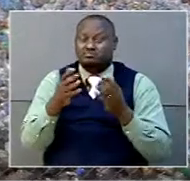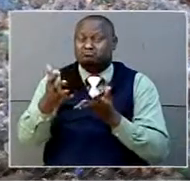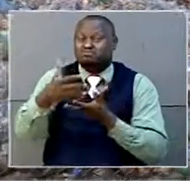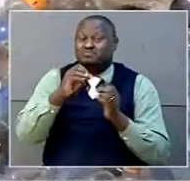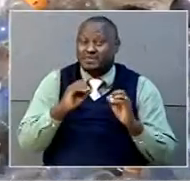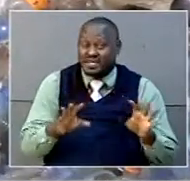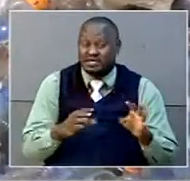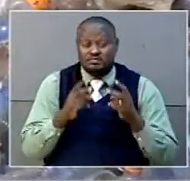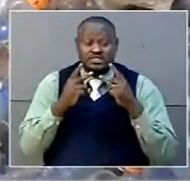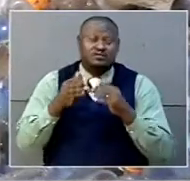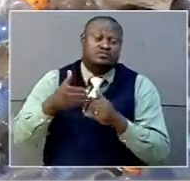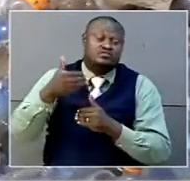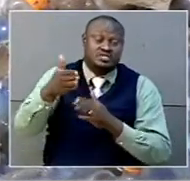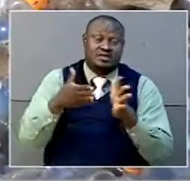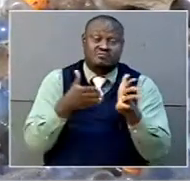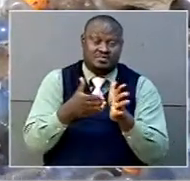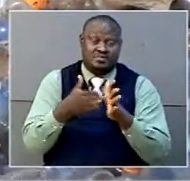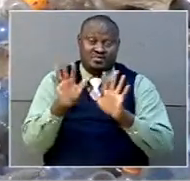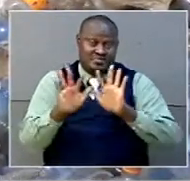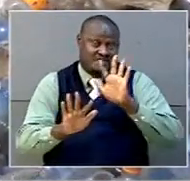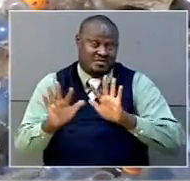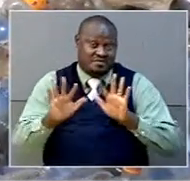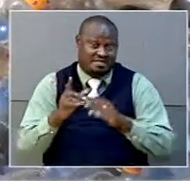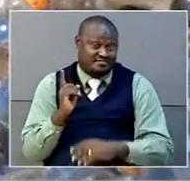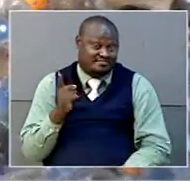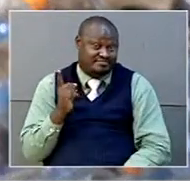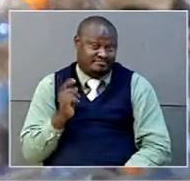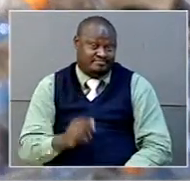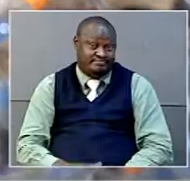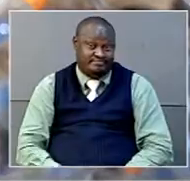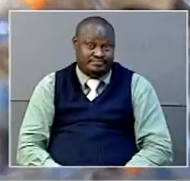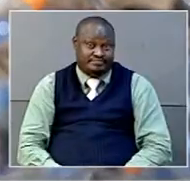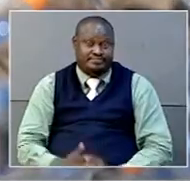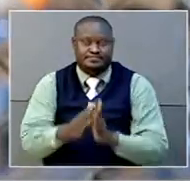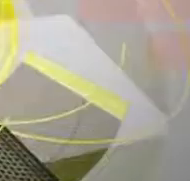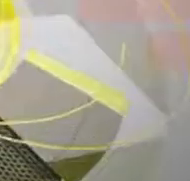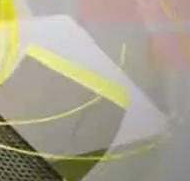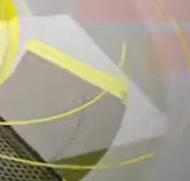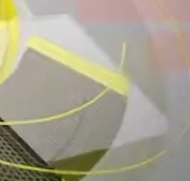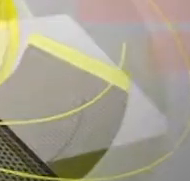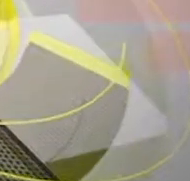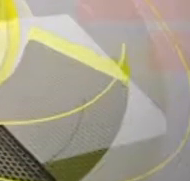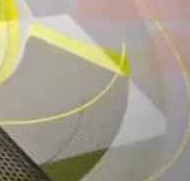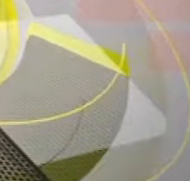the impact this will have on the environment is grave. Samuel Senono, UBC News.